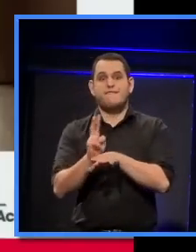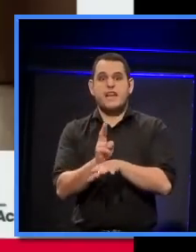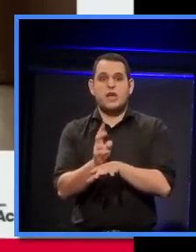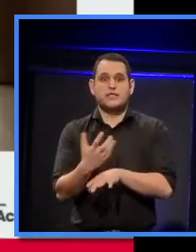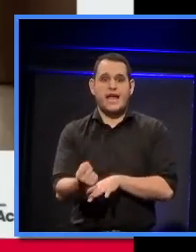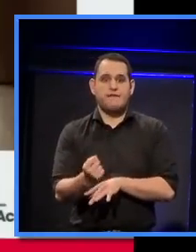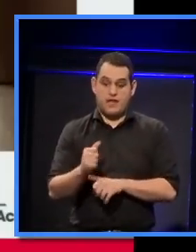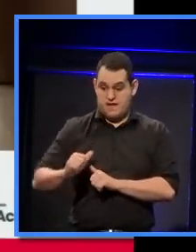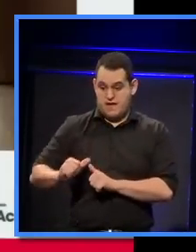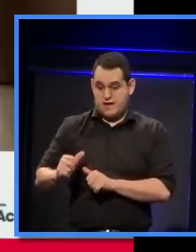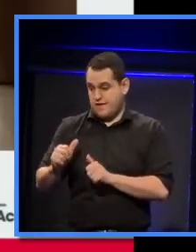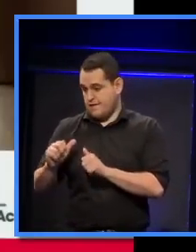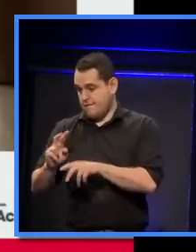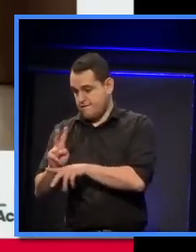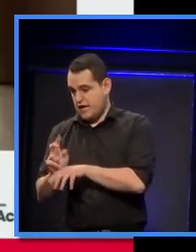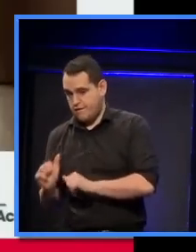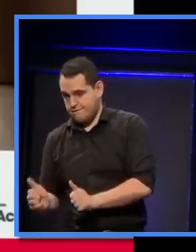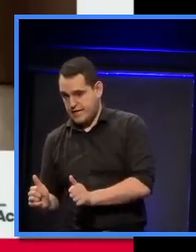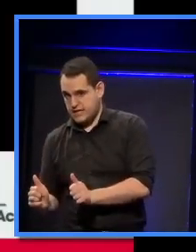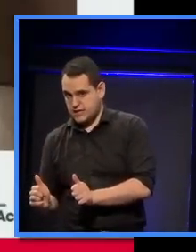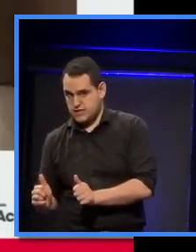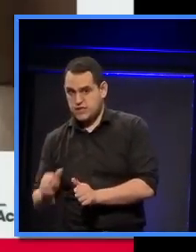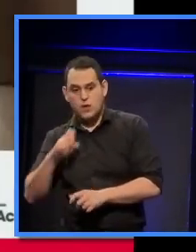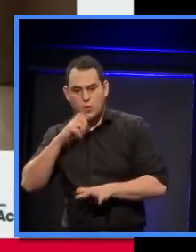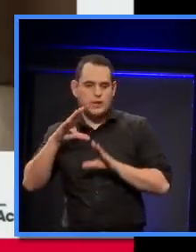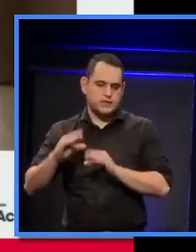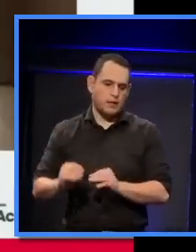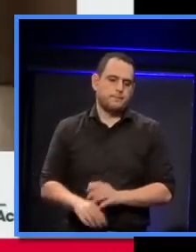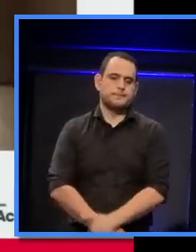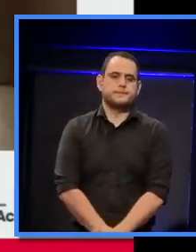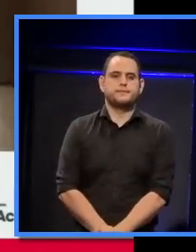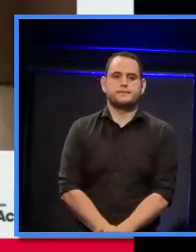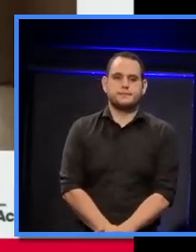and I'll stop it after about 20 seconds.